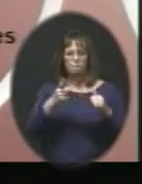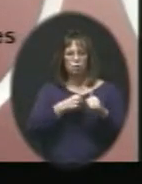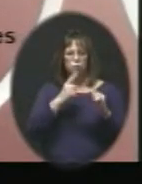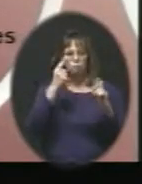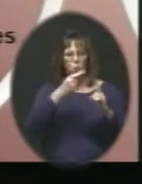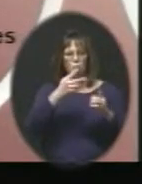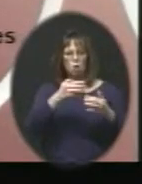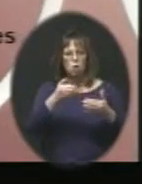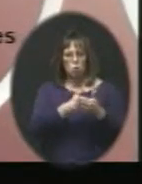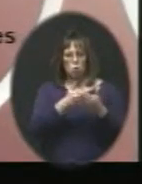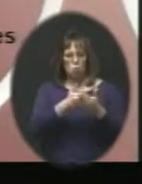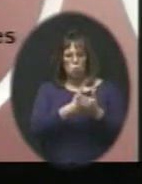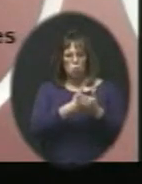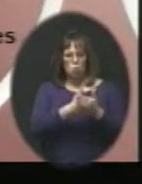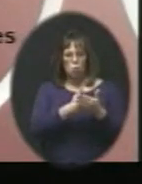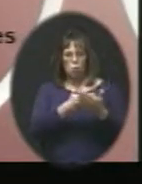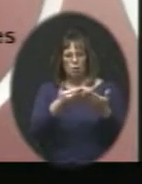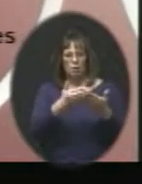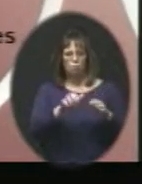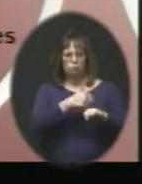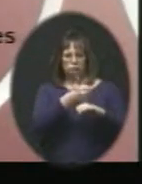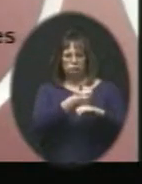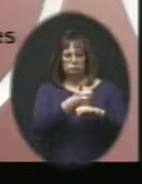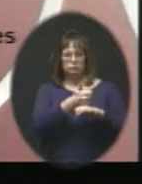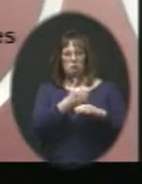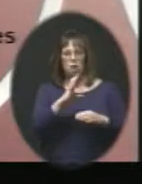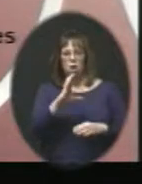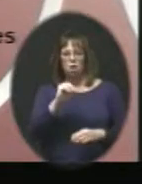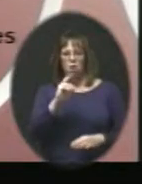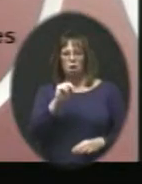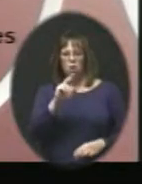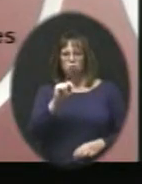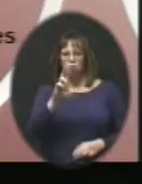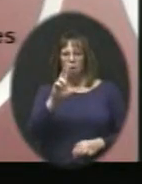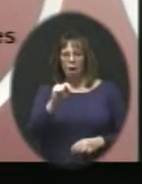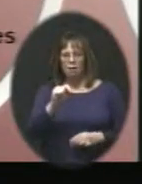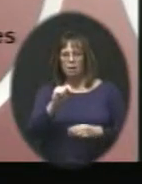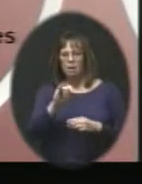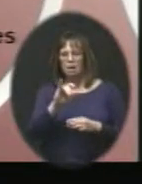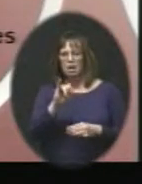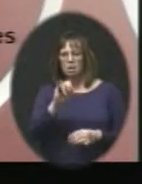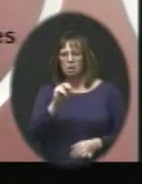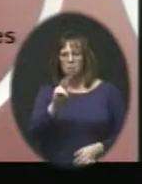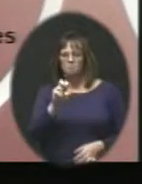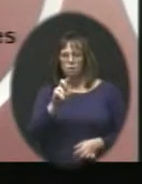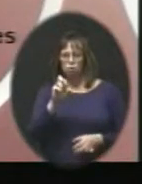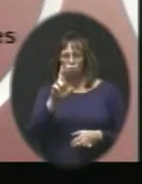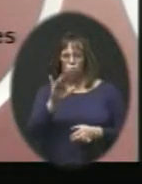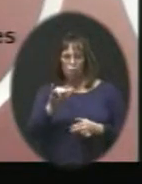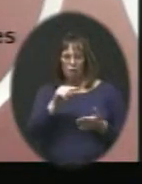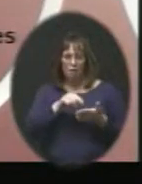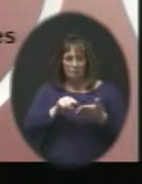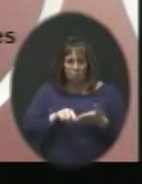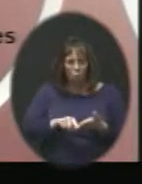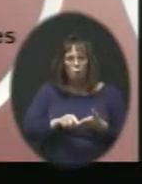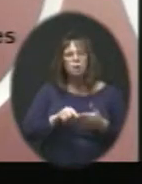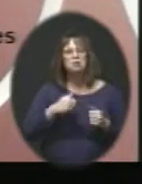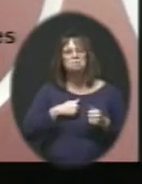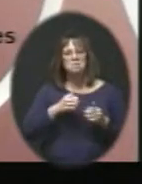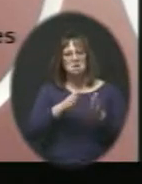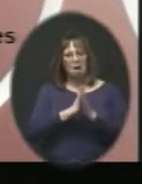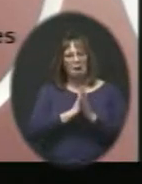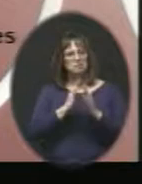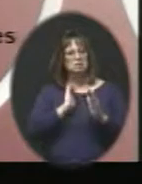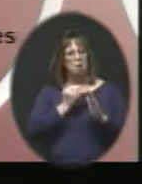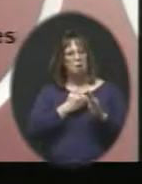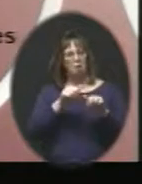to talk about is a new initiative that we're working on called contract inventory, Dr. Berry asked if we could, in our area,